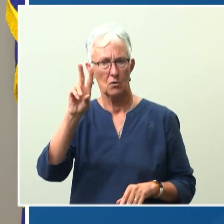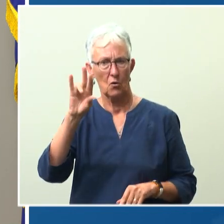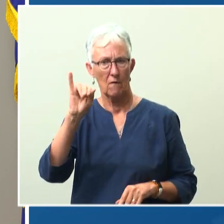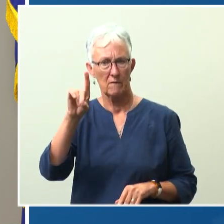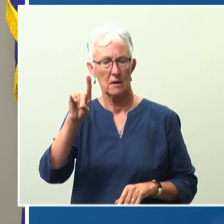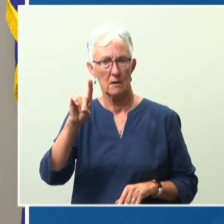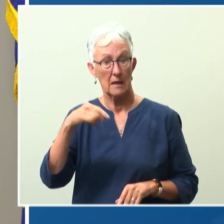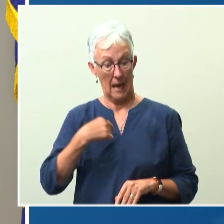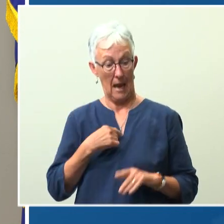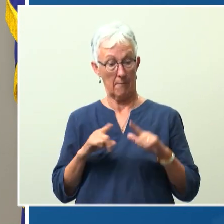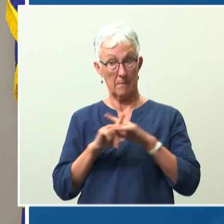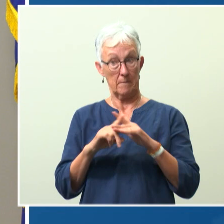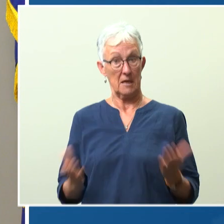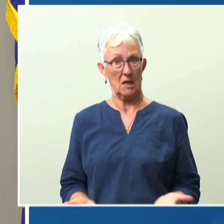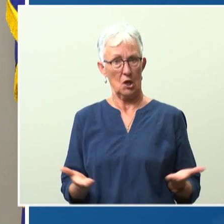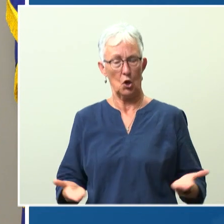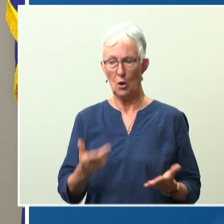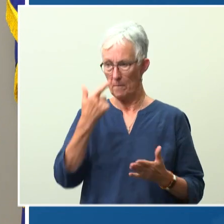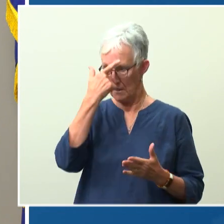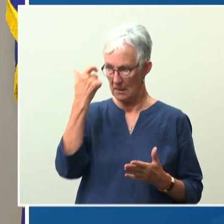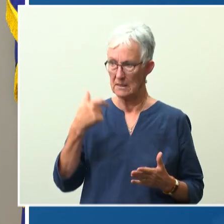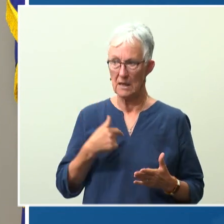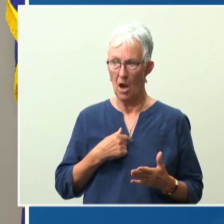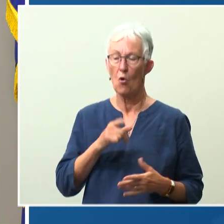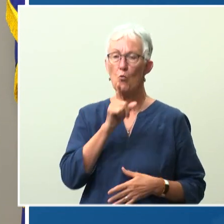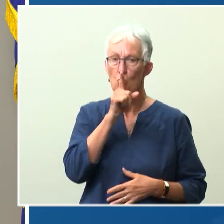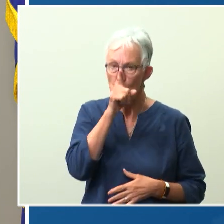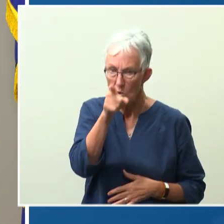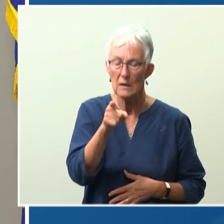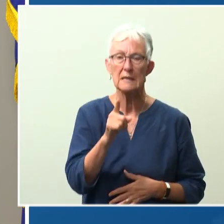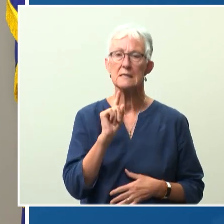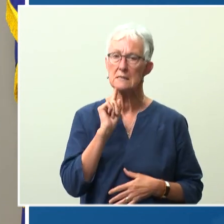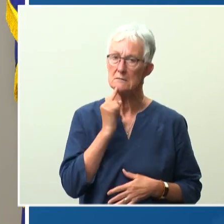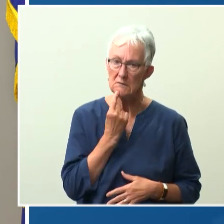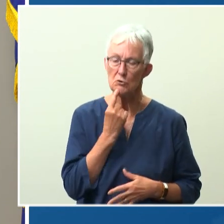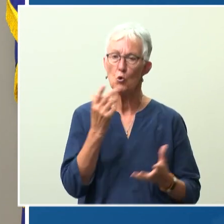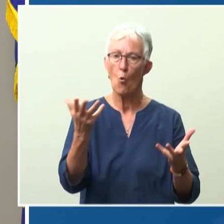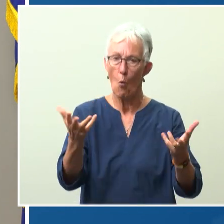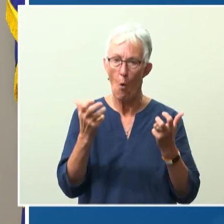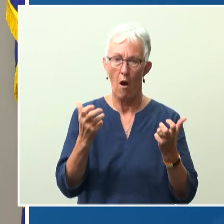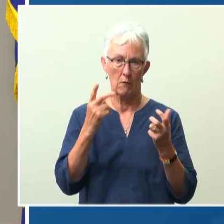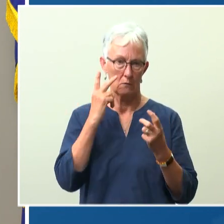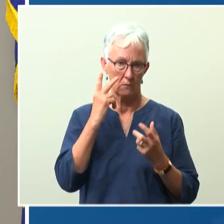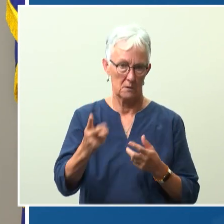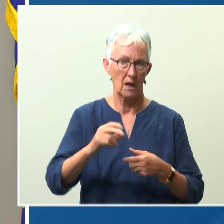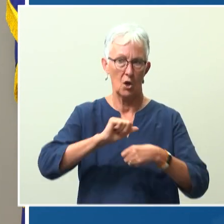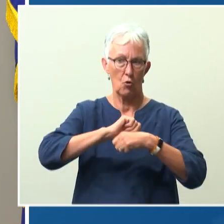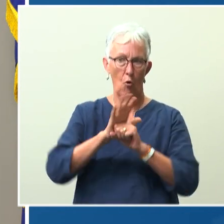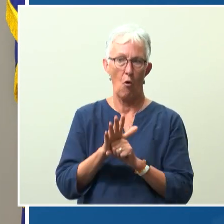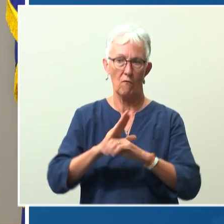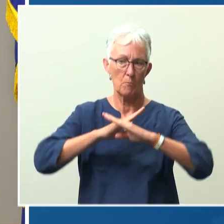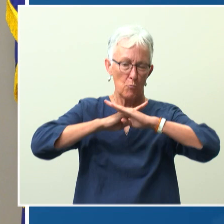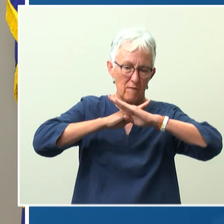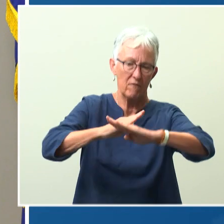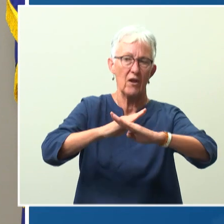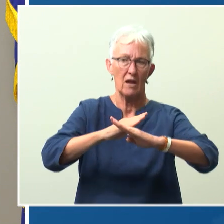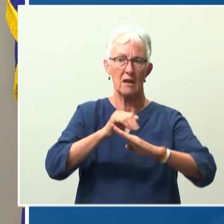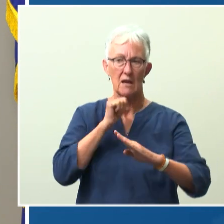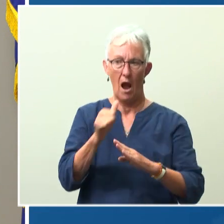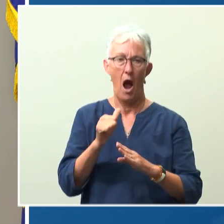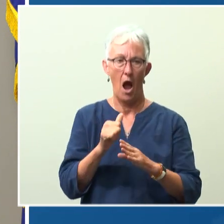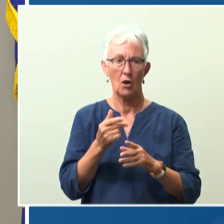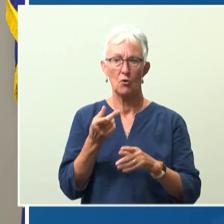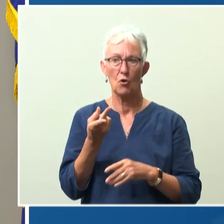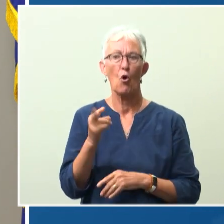motivated by my desperation to stop what the Delta variant is doing to our community. I ask that you